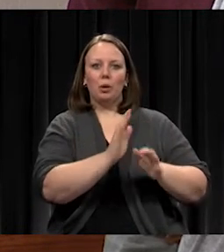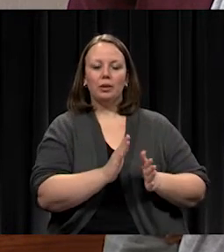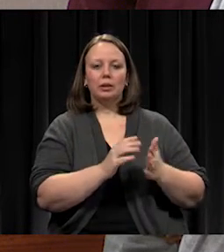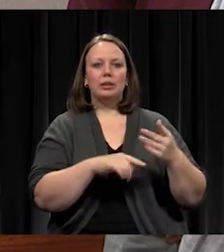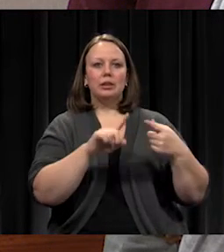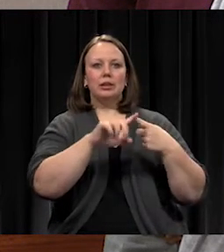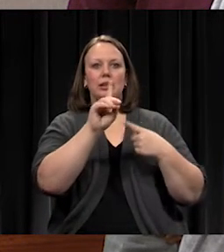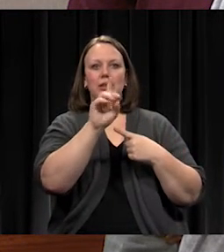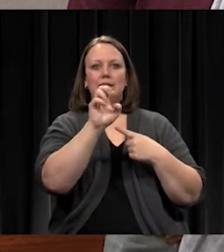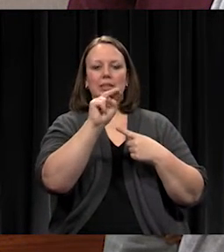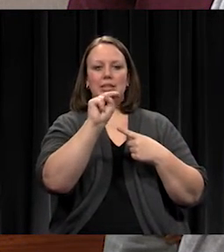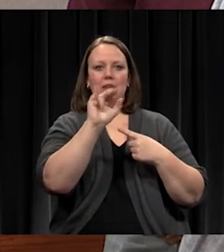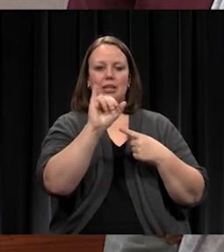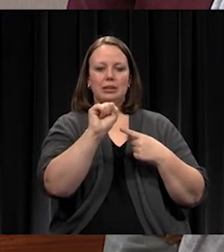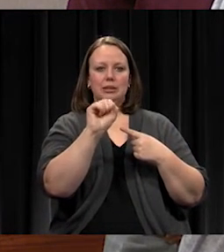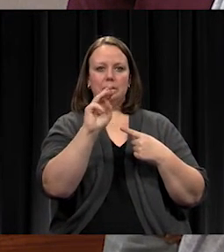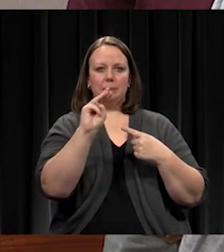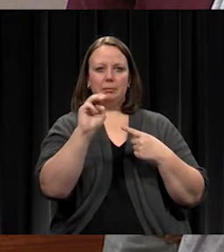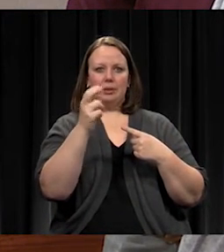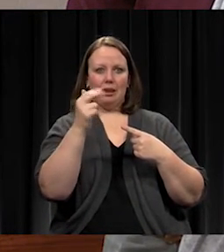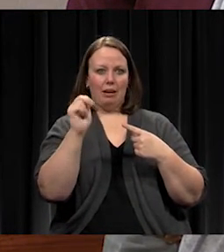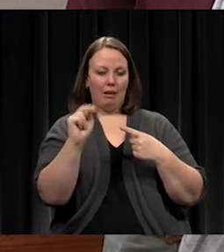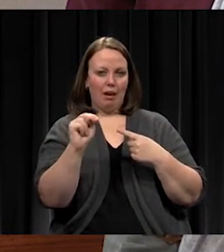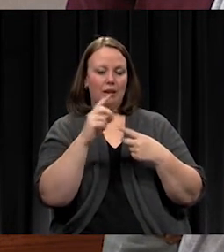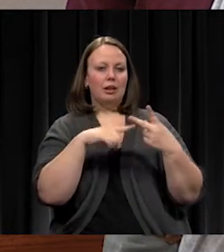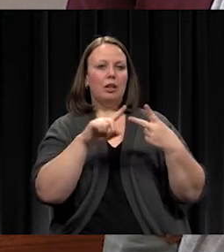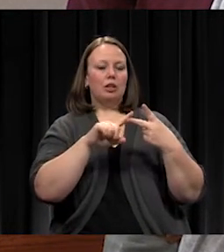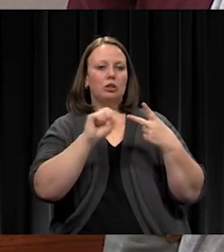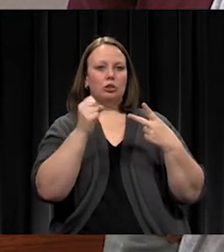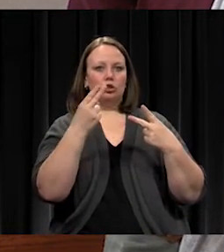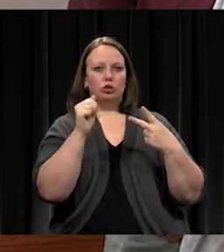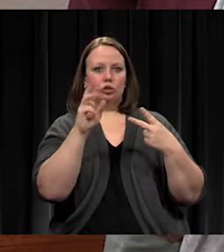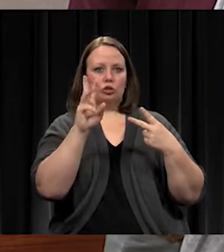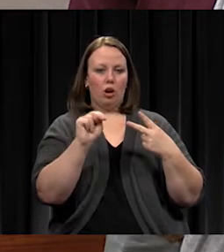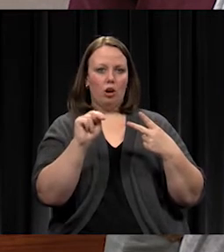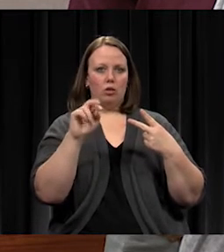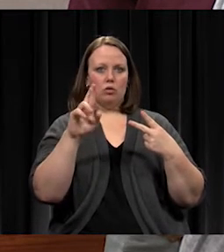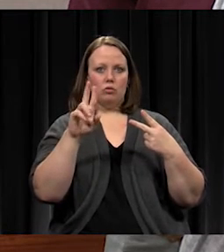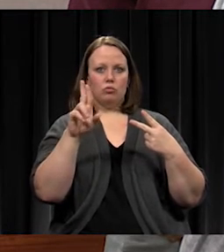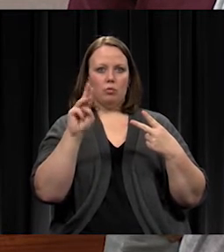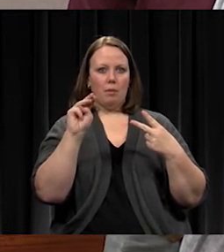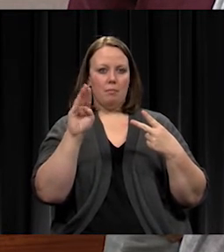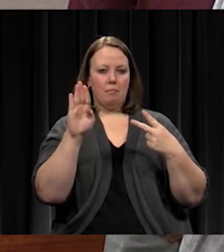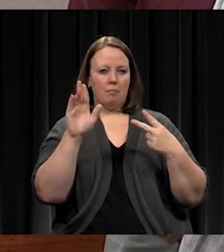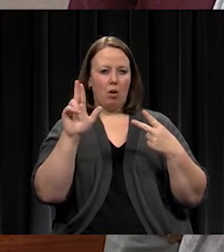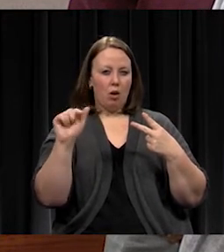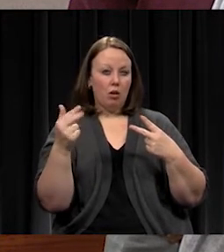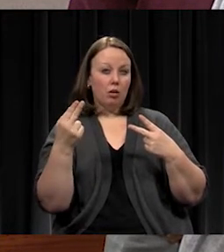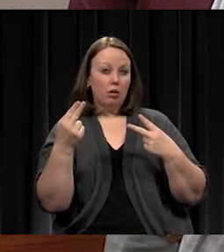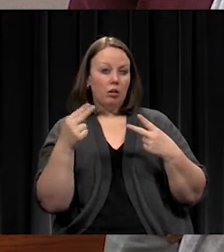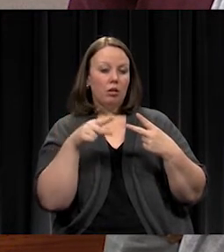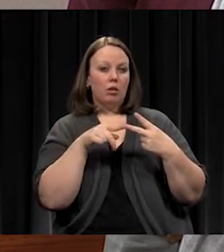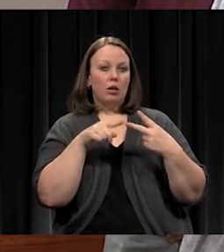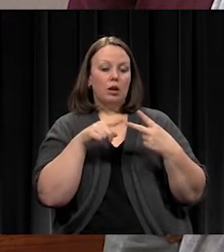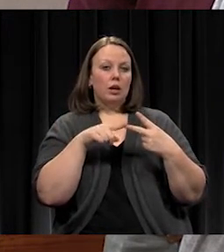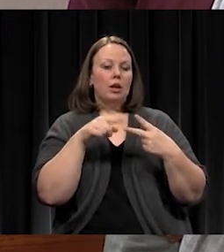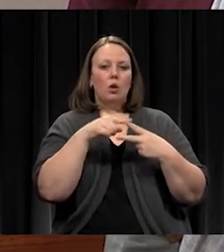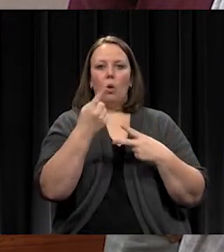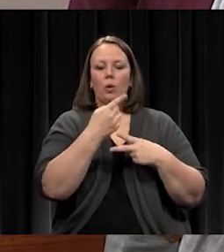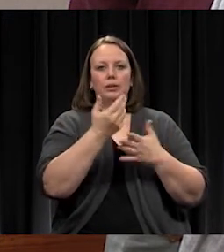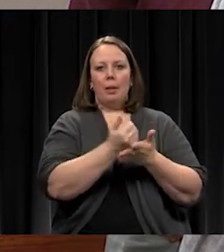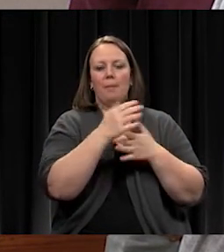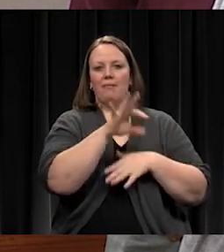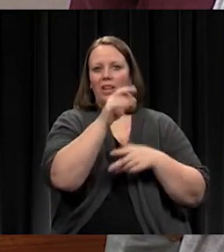our location each year, and Sean Brumbaugh, who is out at the Olathe District Activity Center with us, who gets there Friday morning at